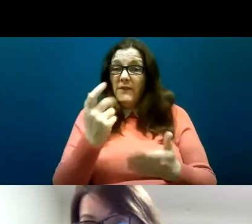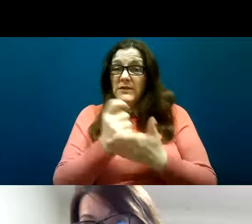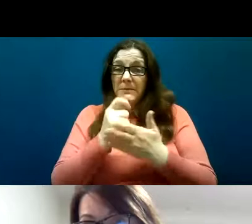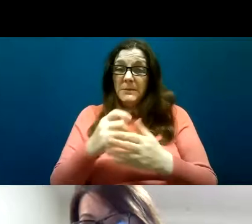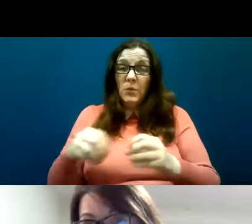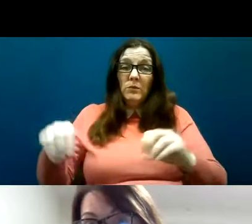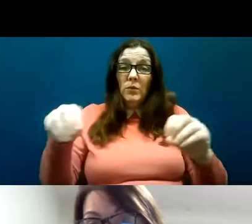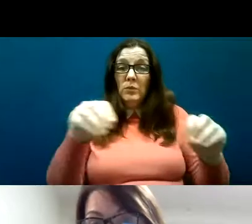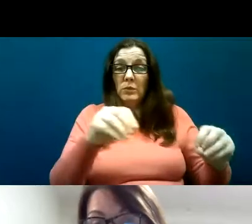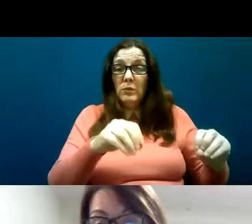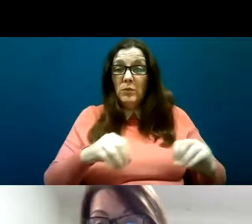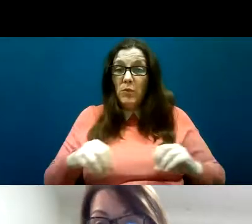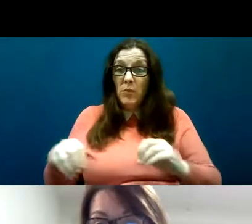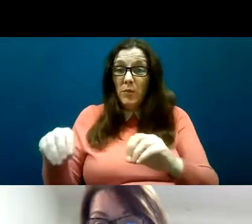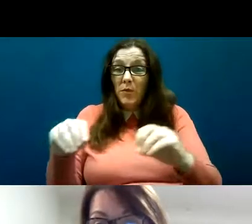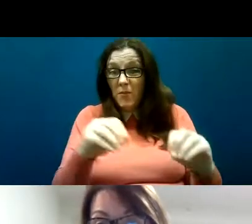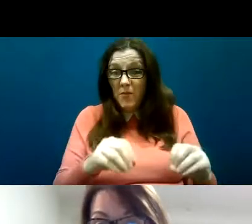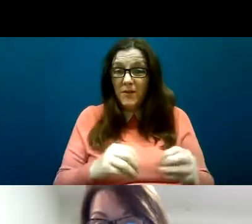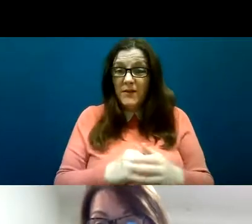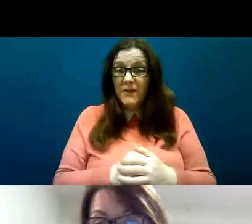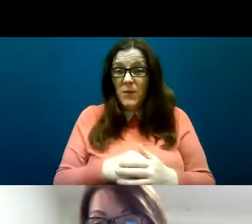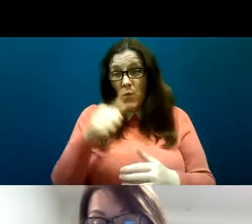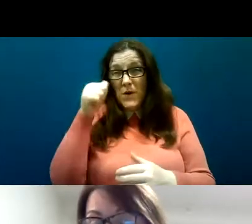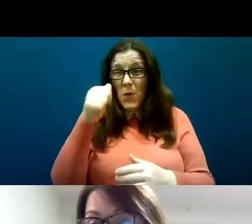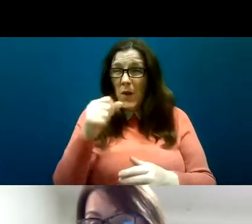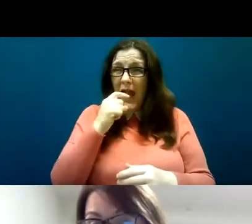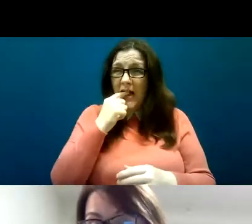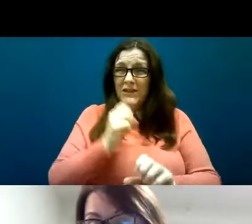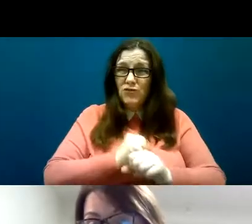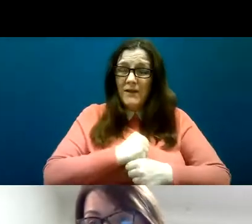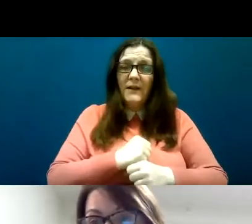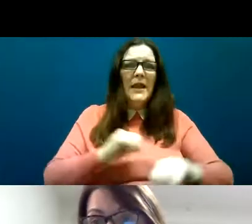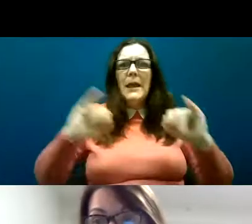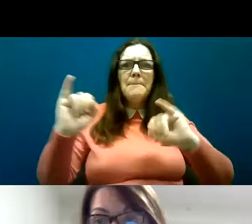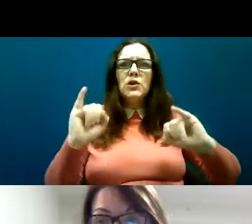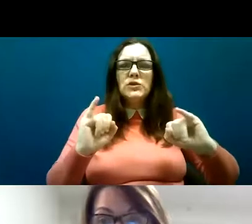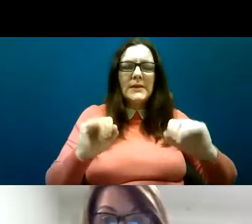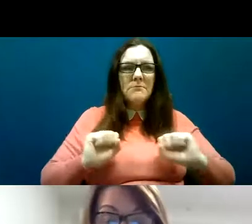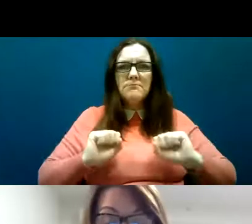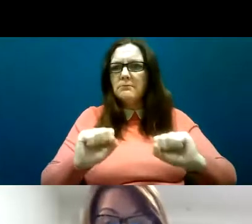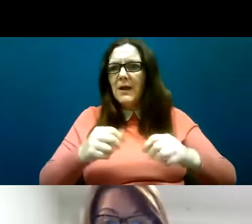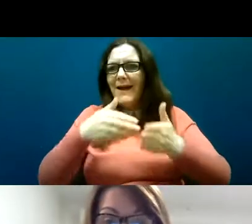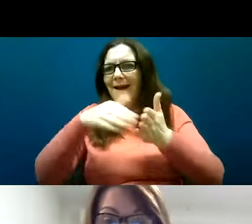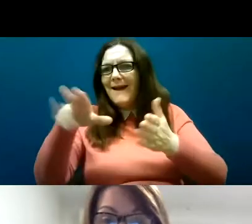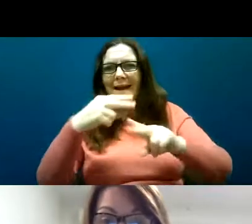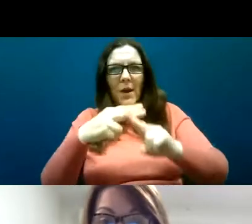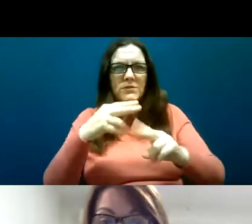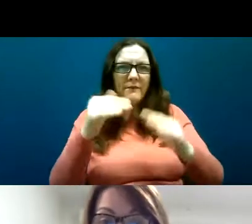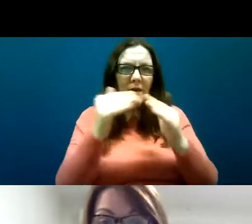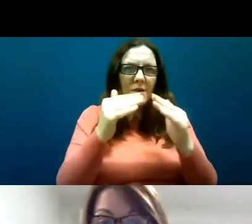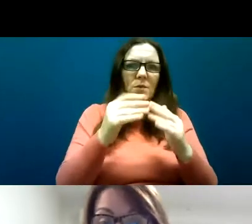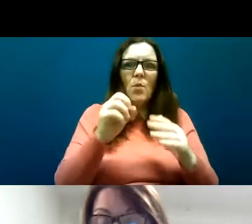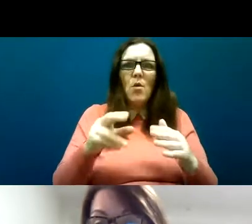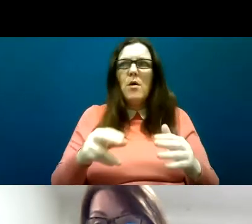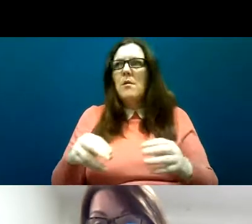moving is stressful. We know that emergency moving, we know inappropriate moving, we know that moving to places that are